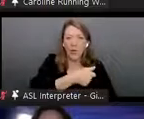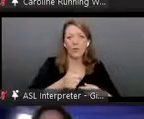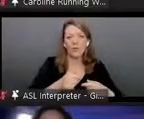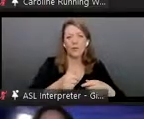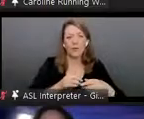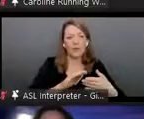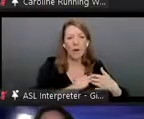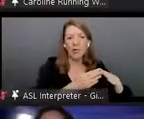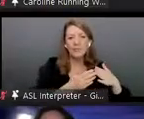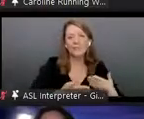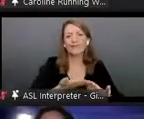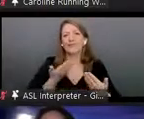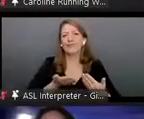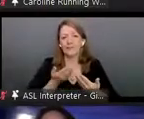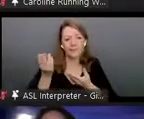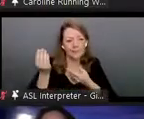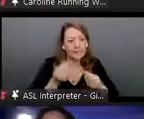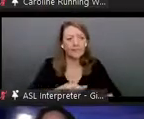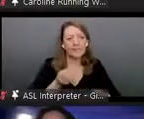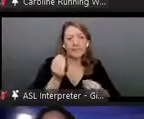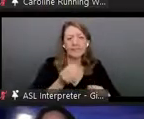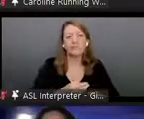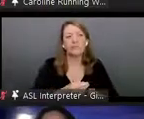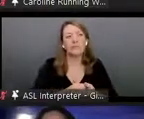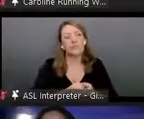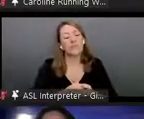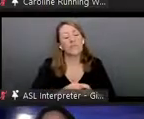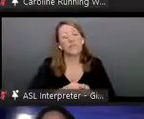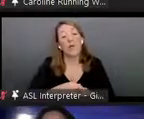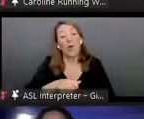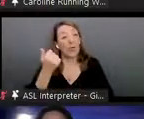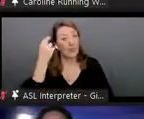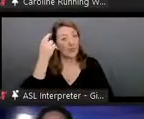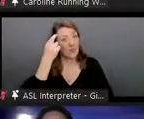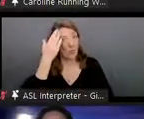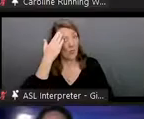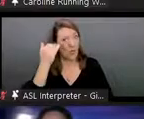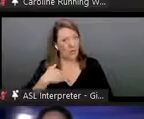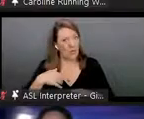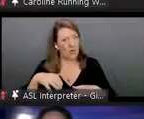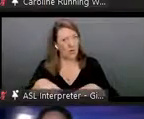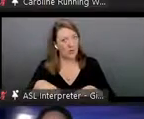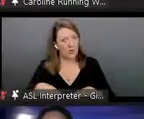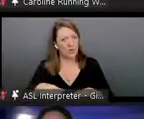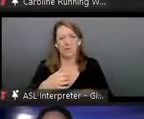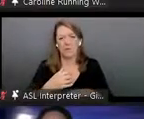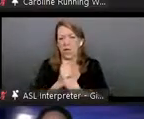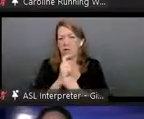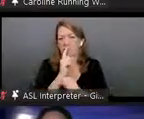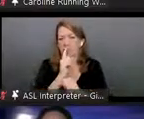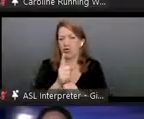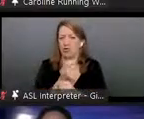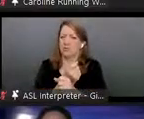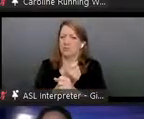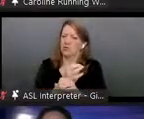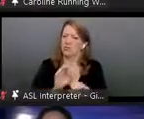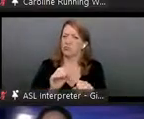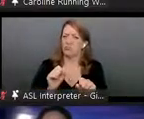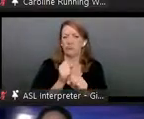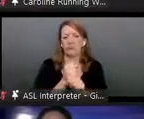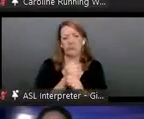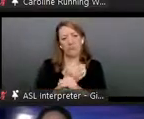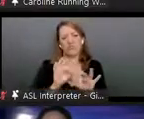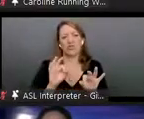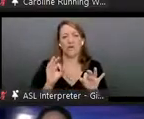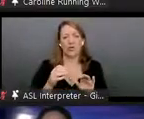And then the second, the second reason that we're doing this is because, uh, we want to ensure that the sovereignty and the benefits derived from those technologies go to